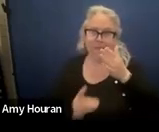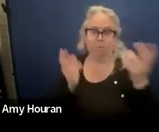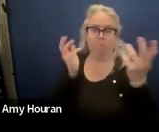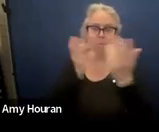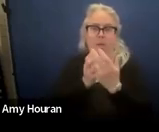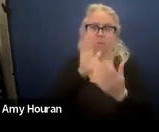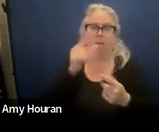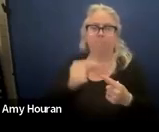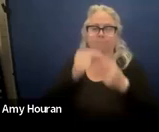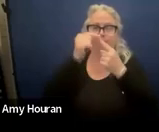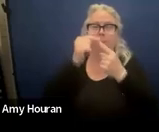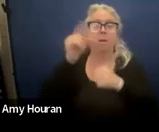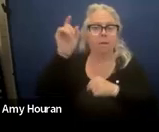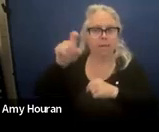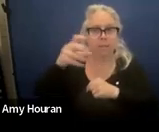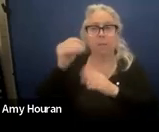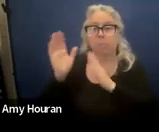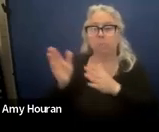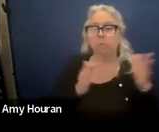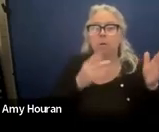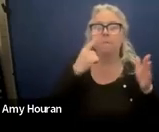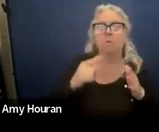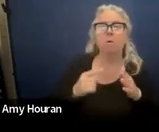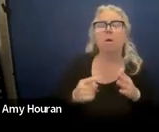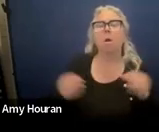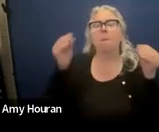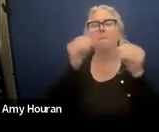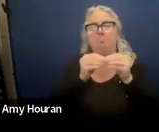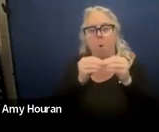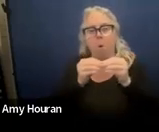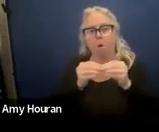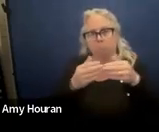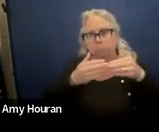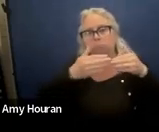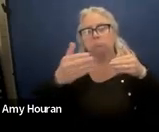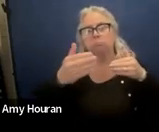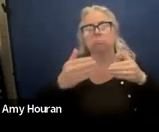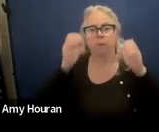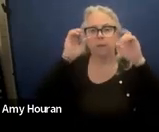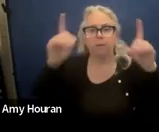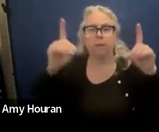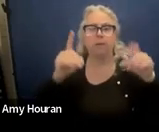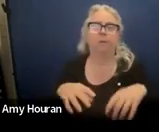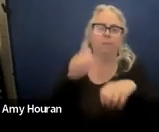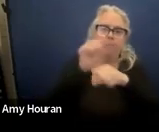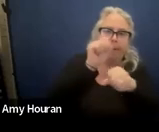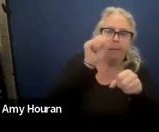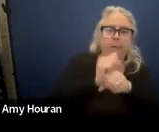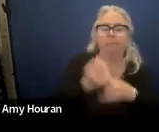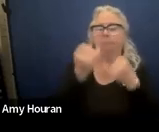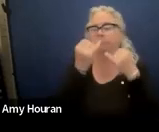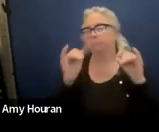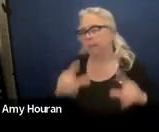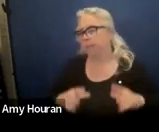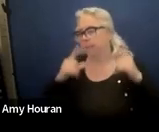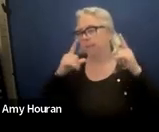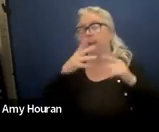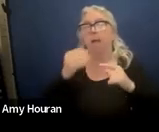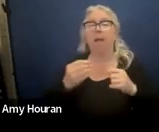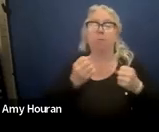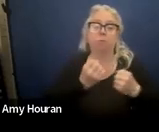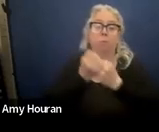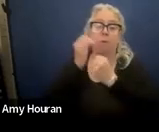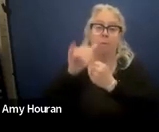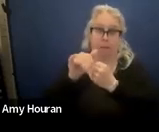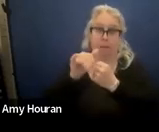needs and prepare them for further education employment and independent living and to promote that movement back